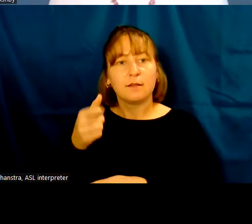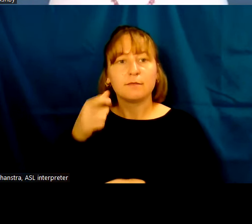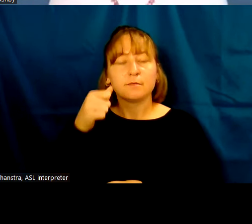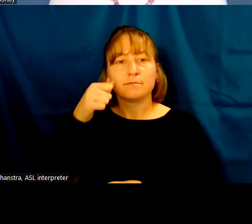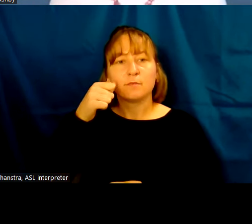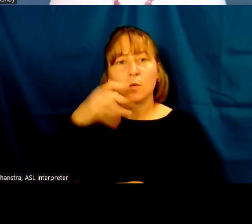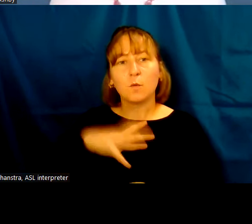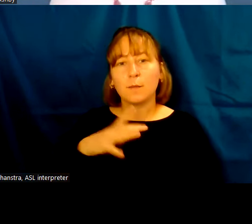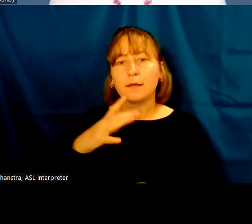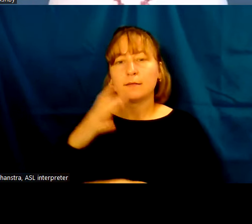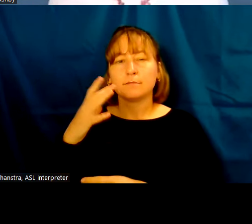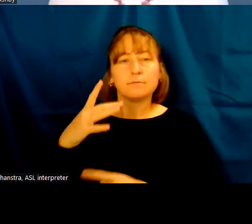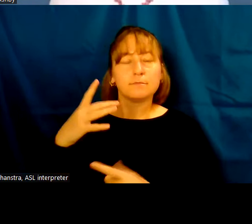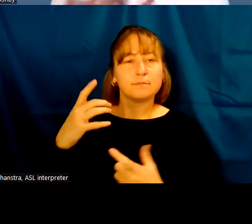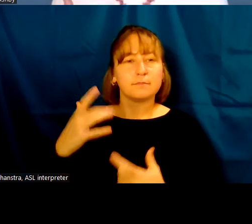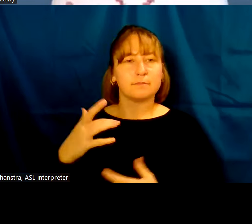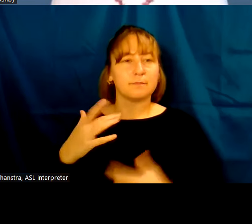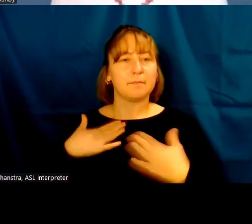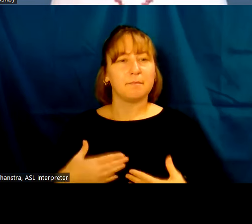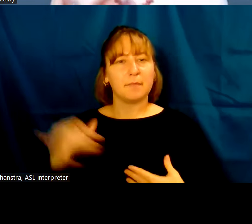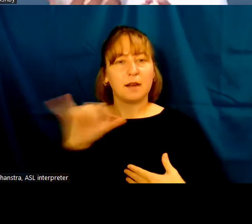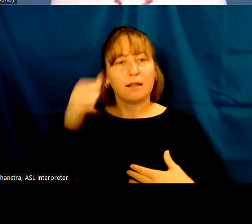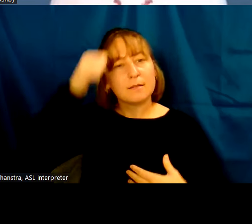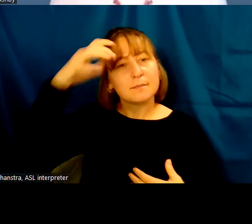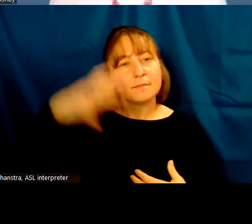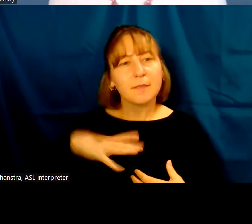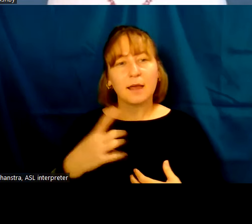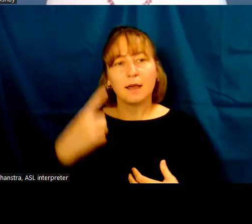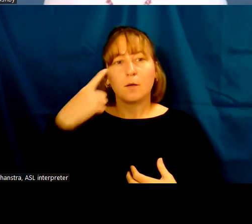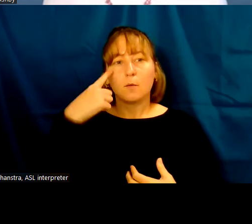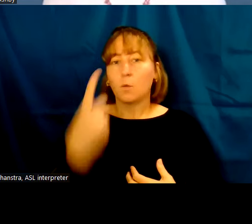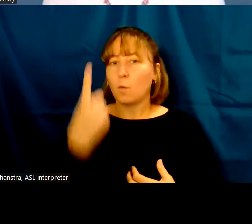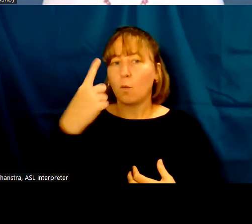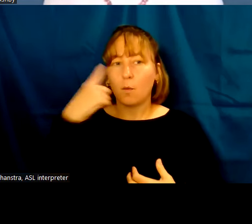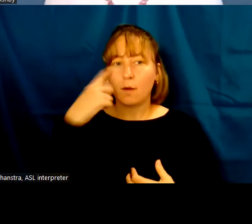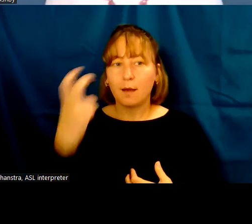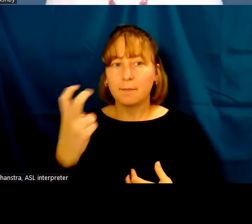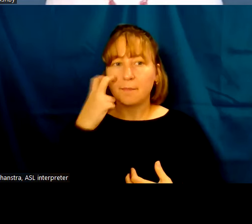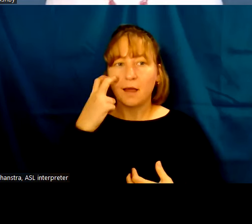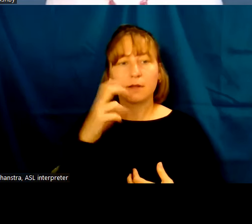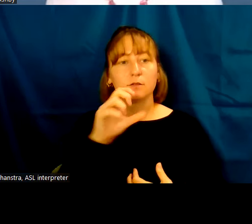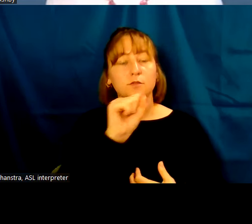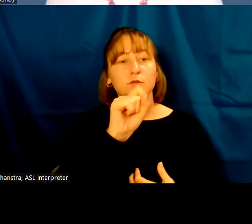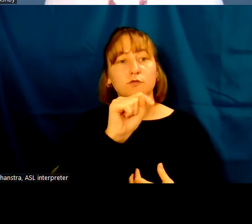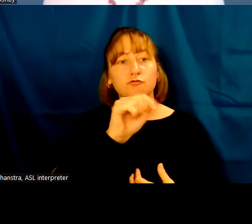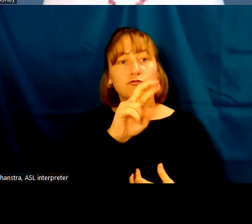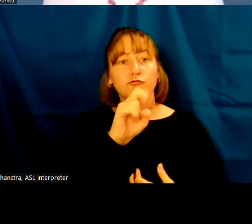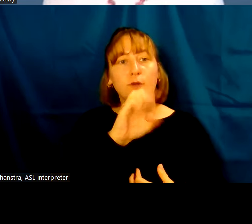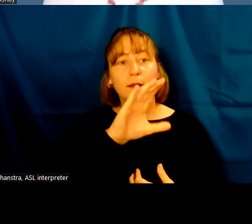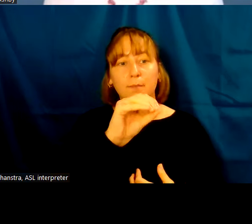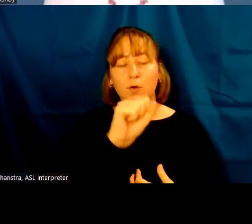blind in one eye. So Strabo is calling himself a contemporary of this queen